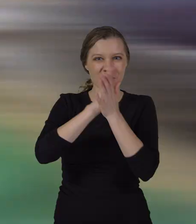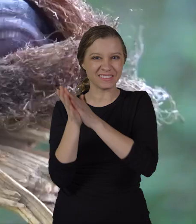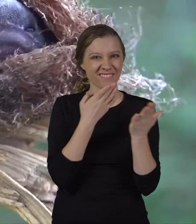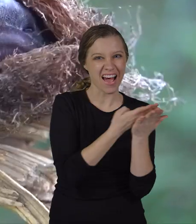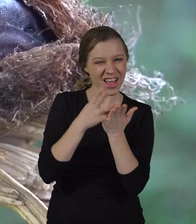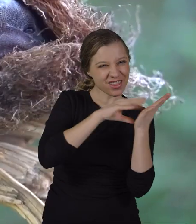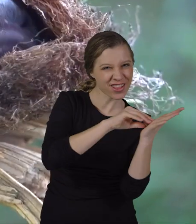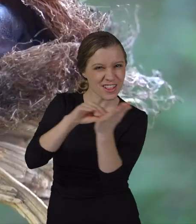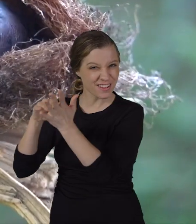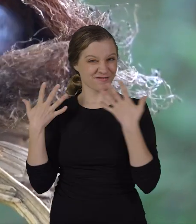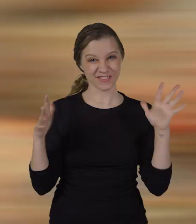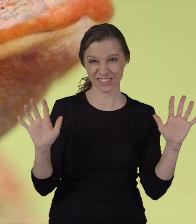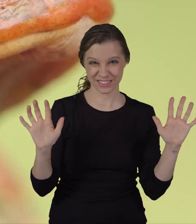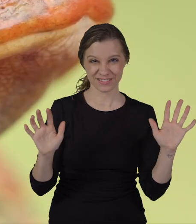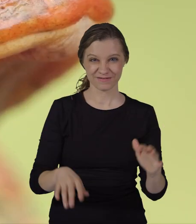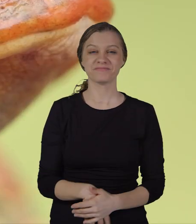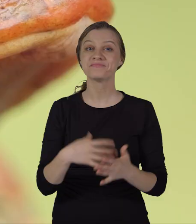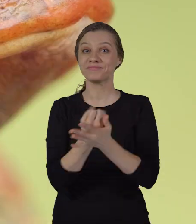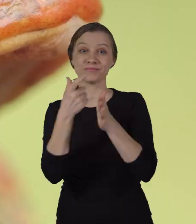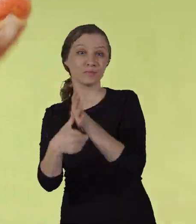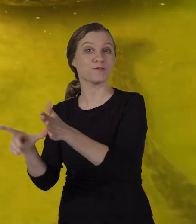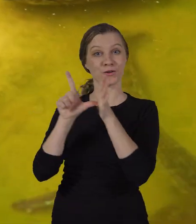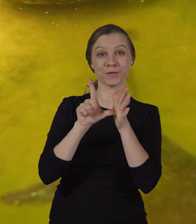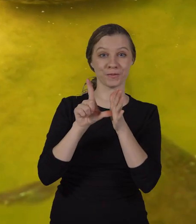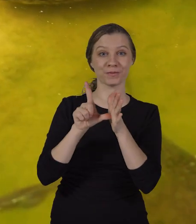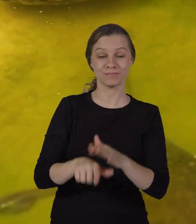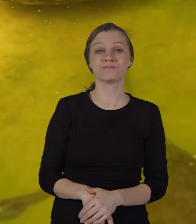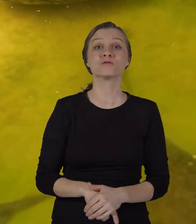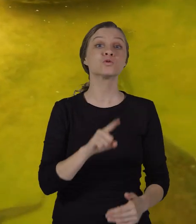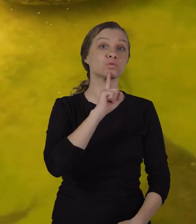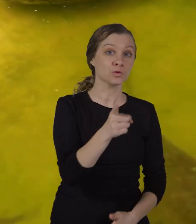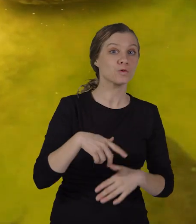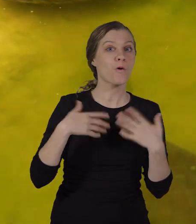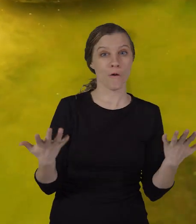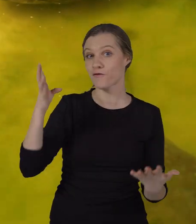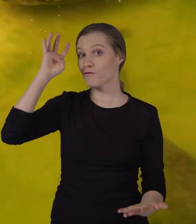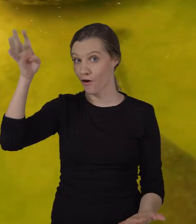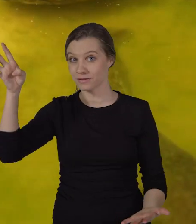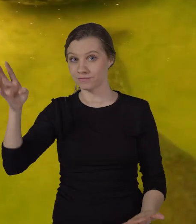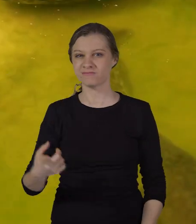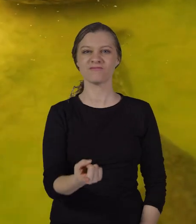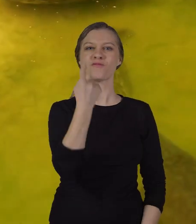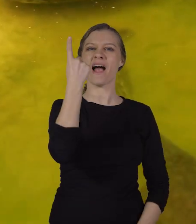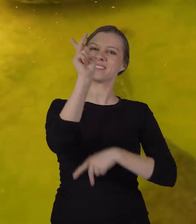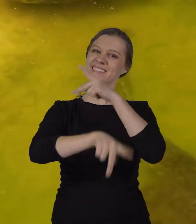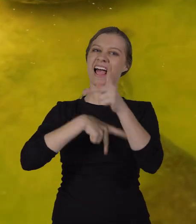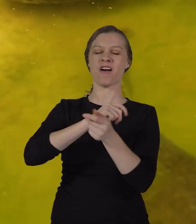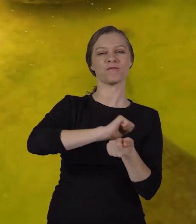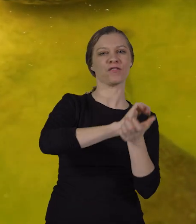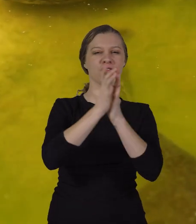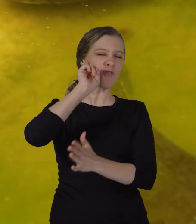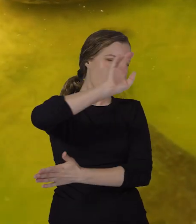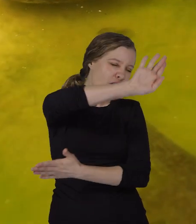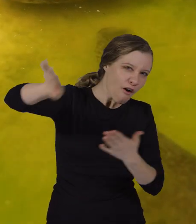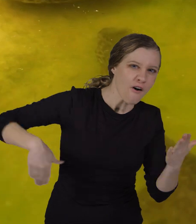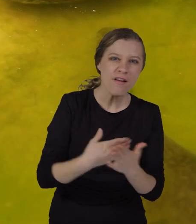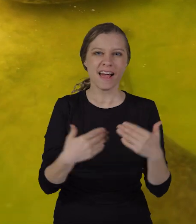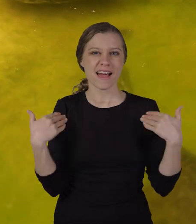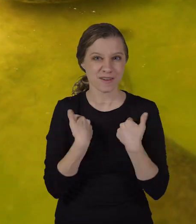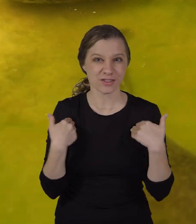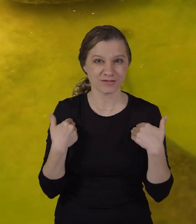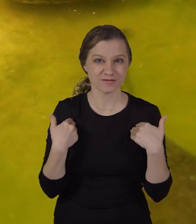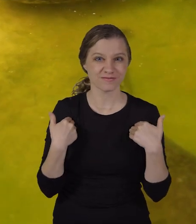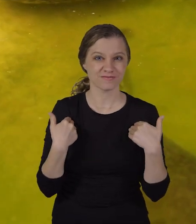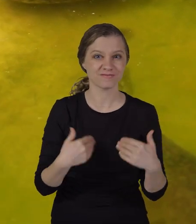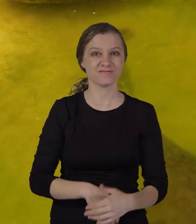metamorphosis facts let's review true or false there is only one type of metamorphosis for all